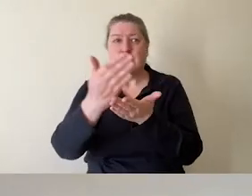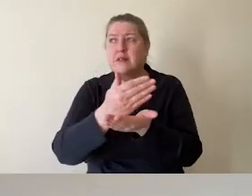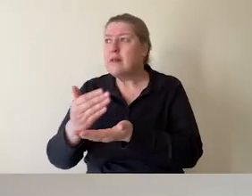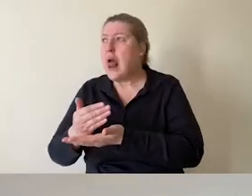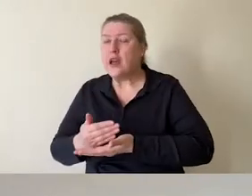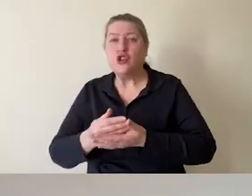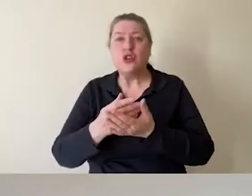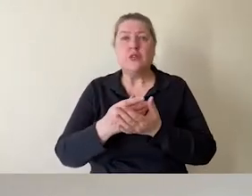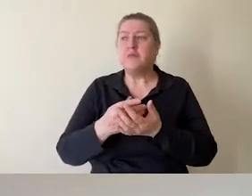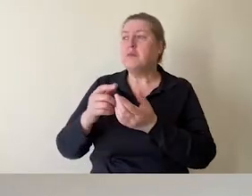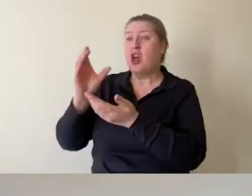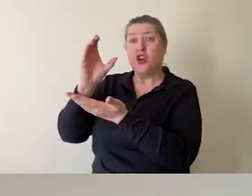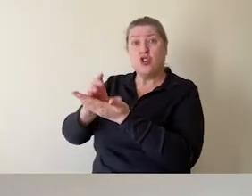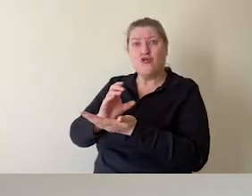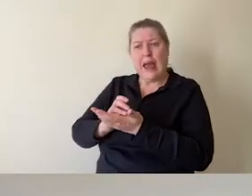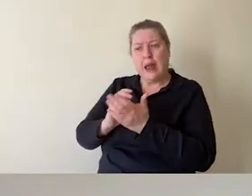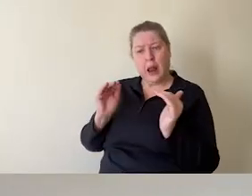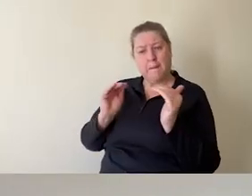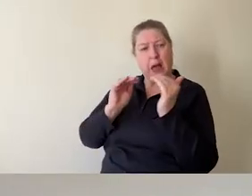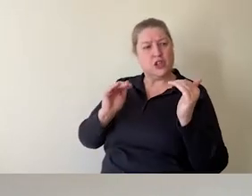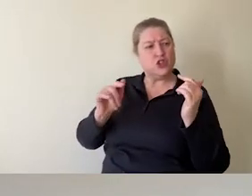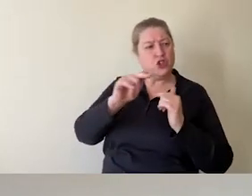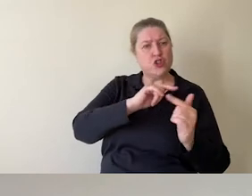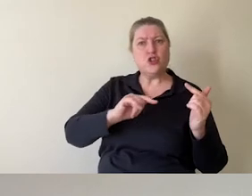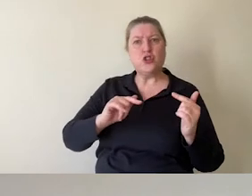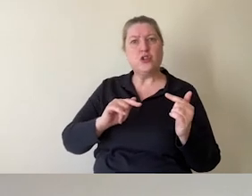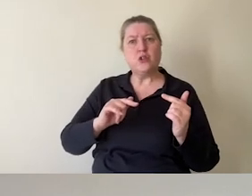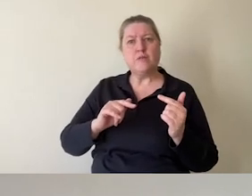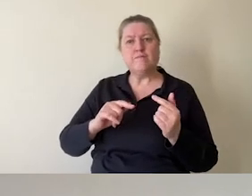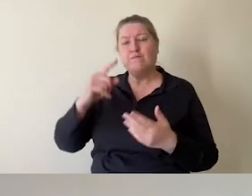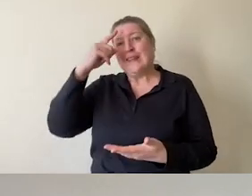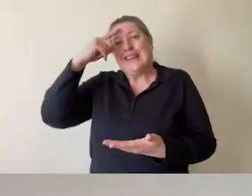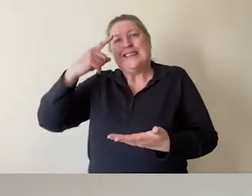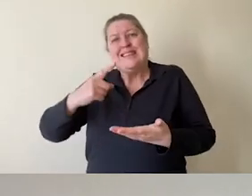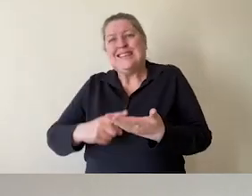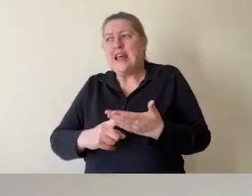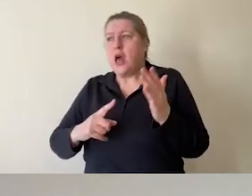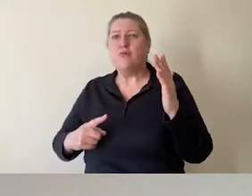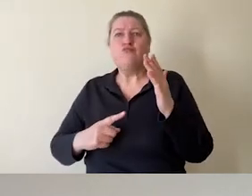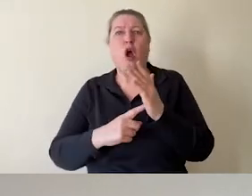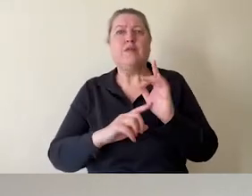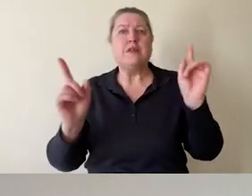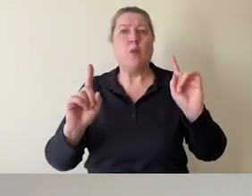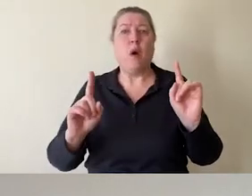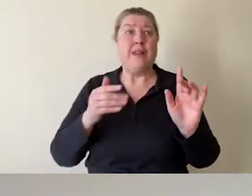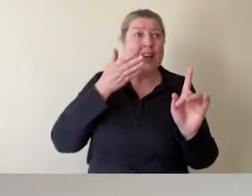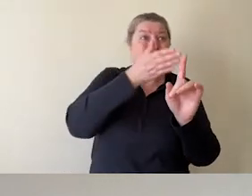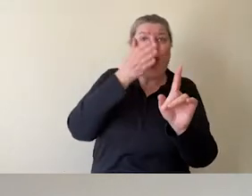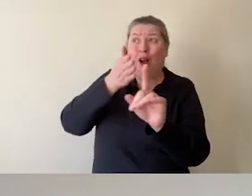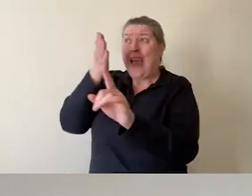curriculum that you intersect with. Decide what you want to prioritise. Don't start with too many targets.